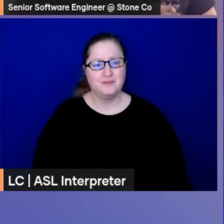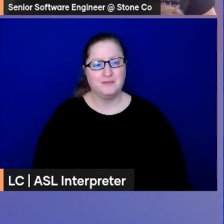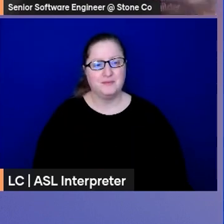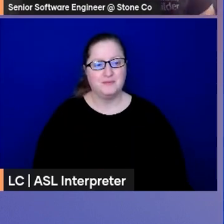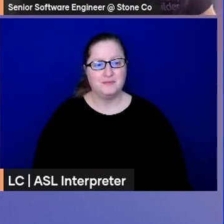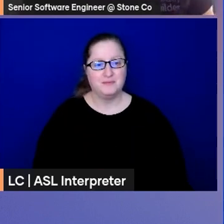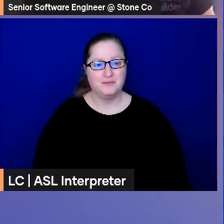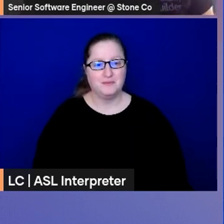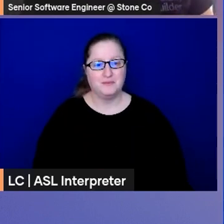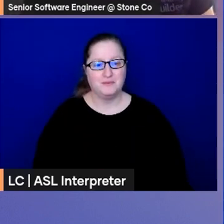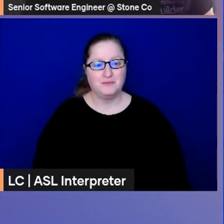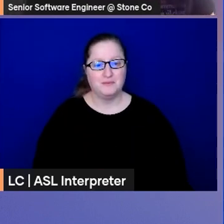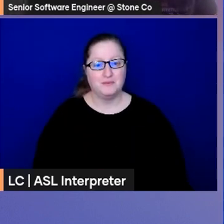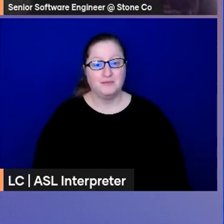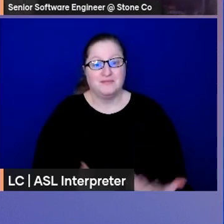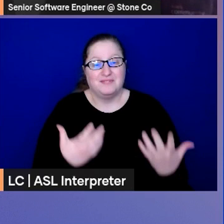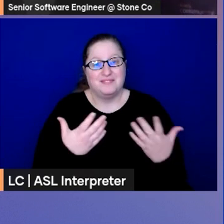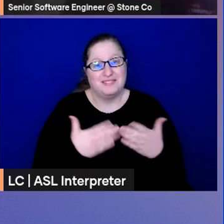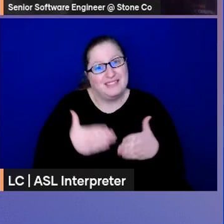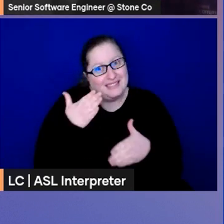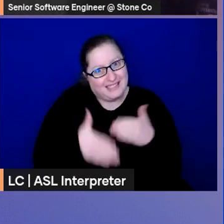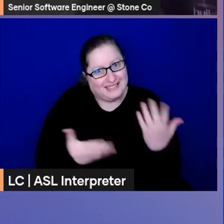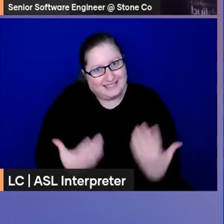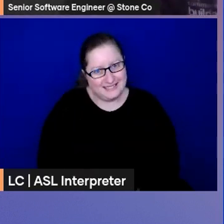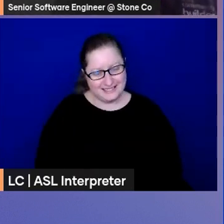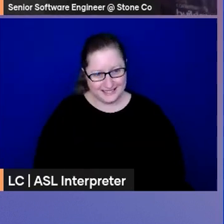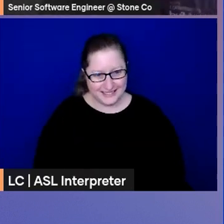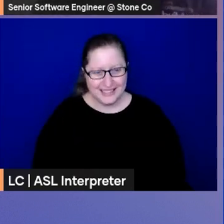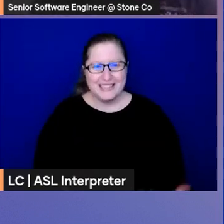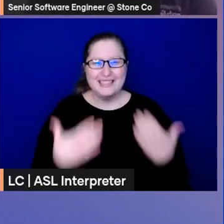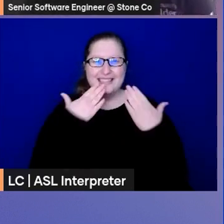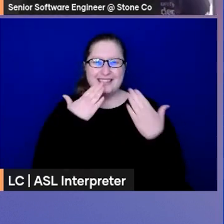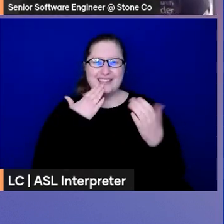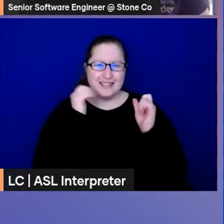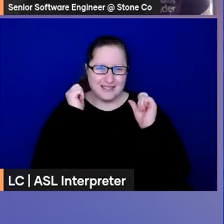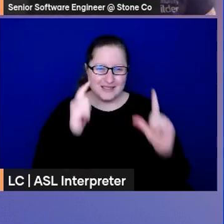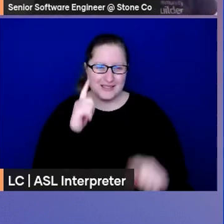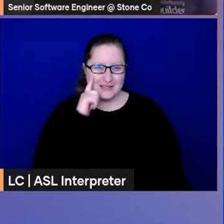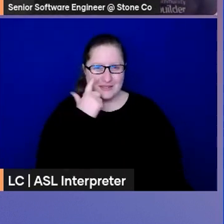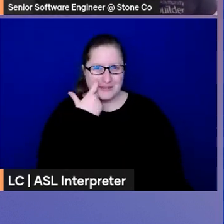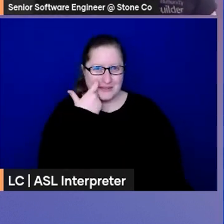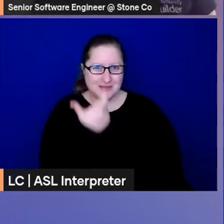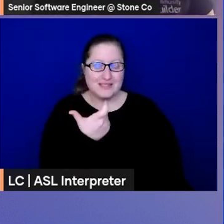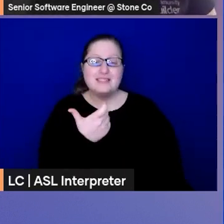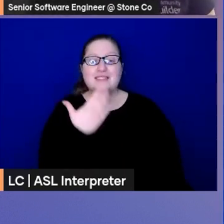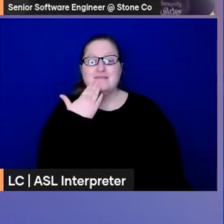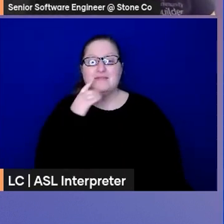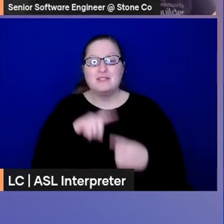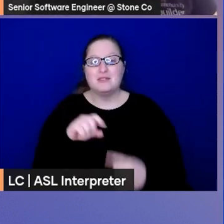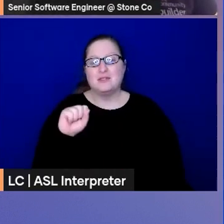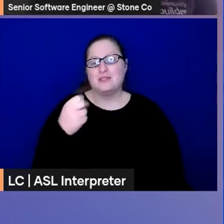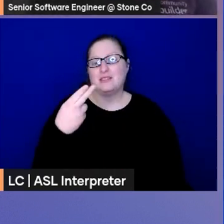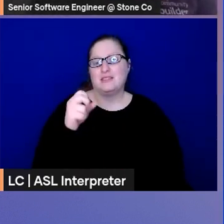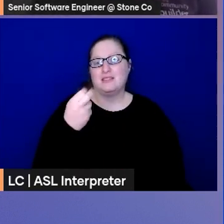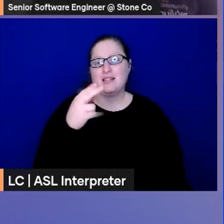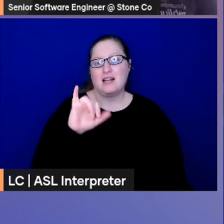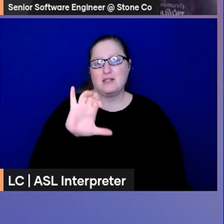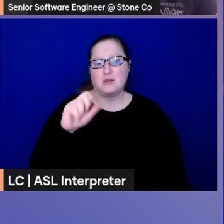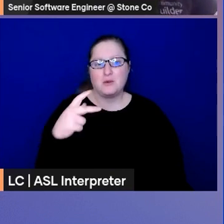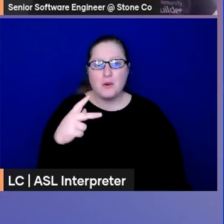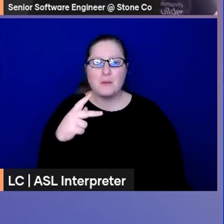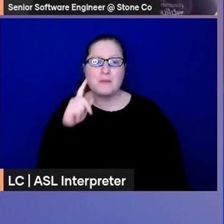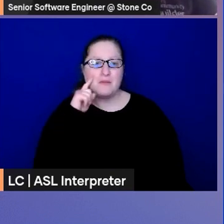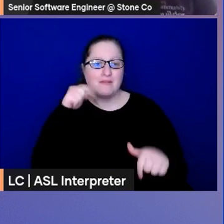And the end. Thank you all for watching me. Thanks to the HushCorp team for this remarkable opportunity to share